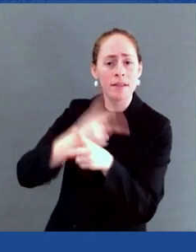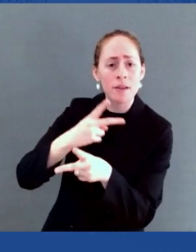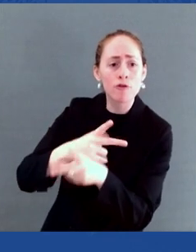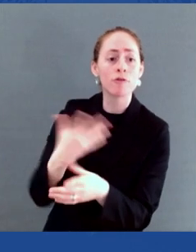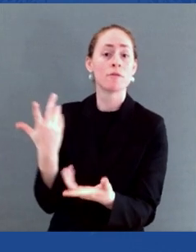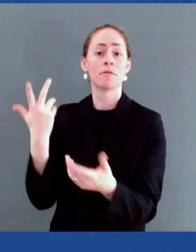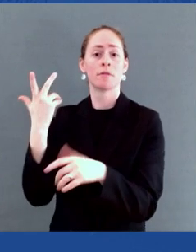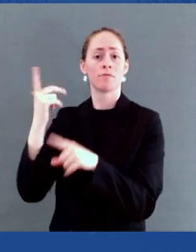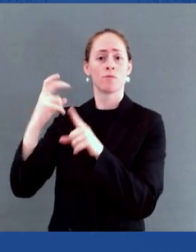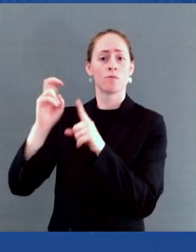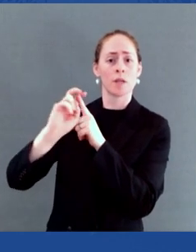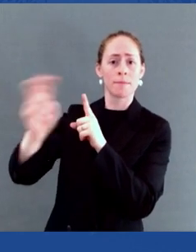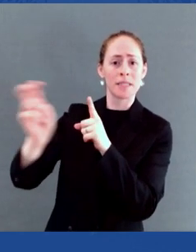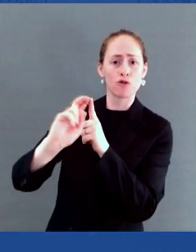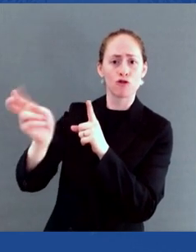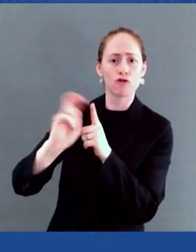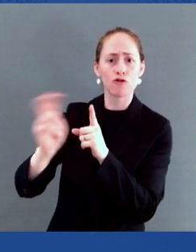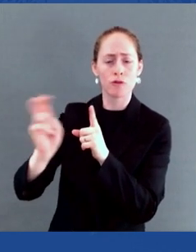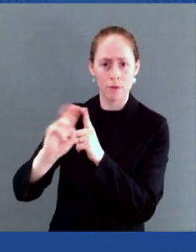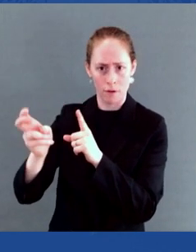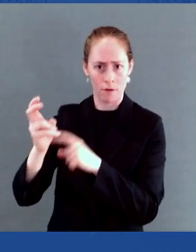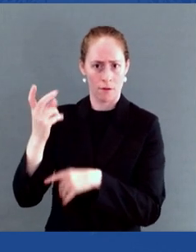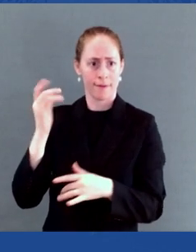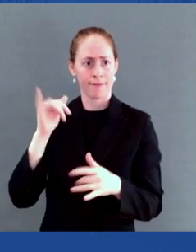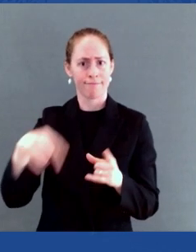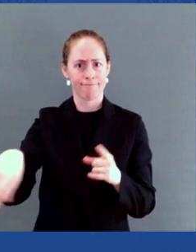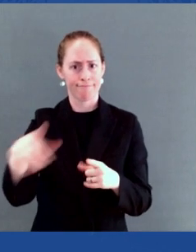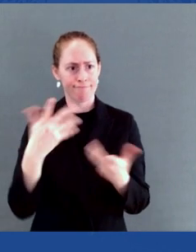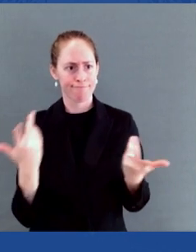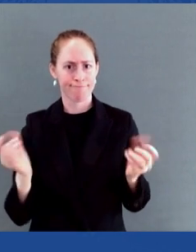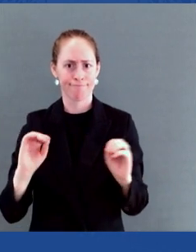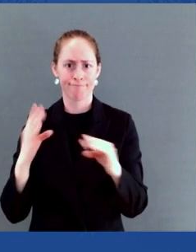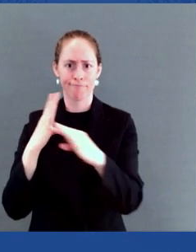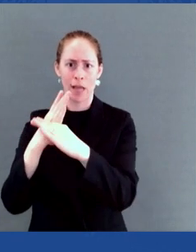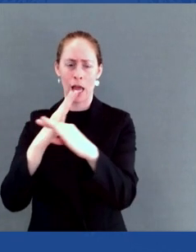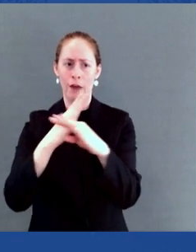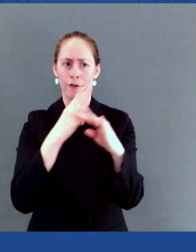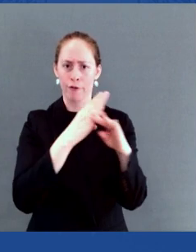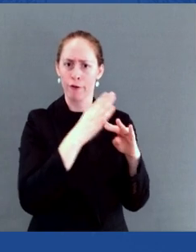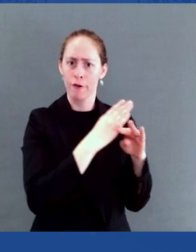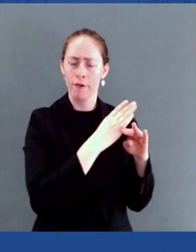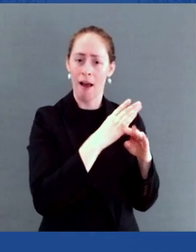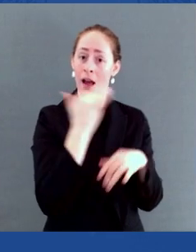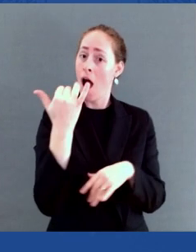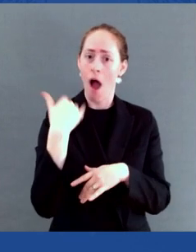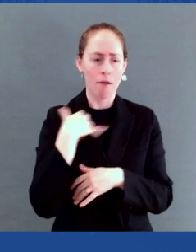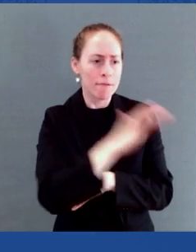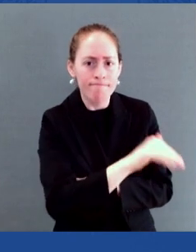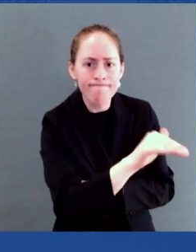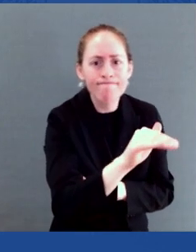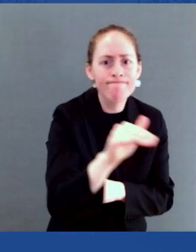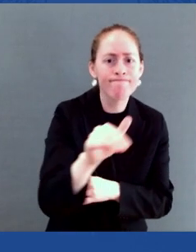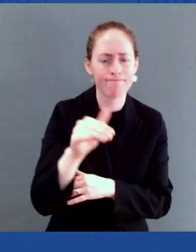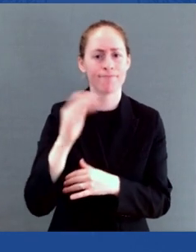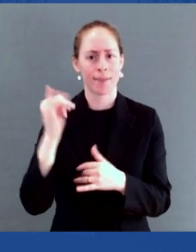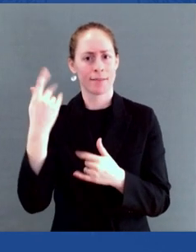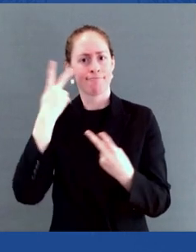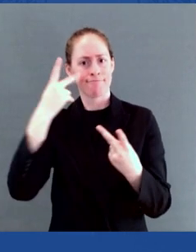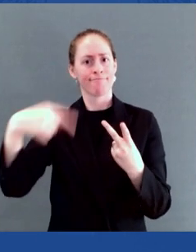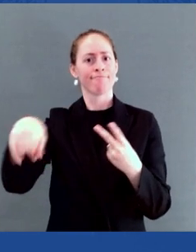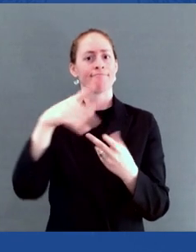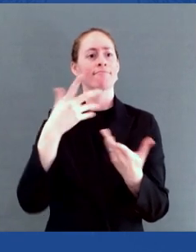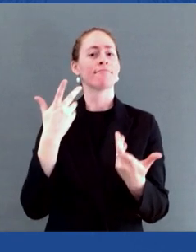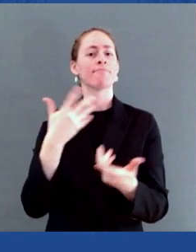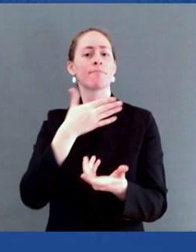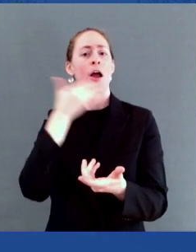epidemic. I am grateful, very, very grateful, for this moment to thank and